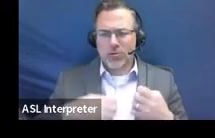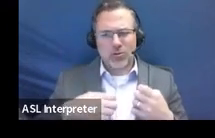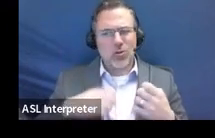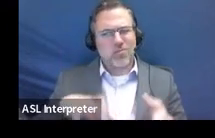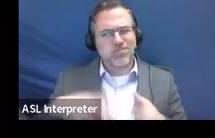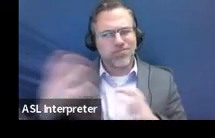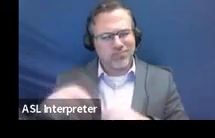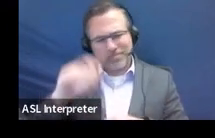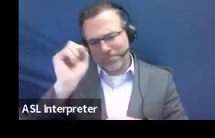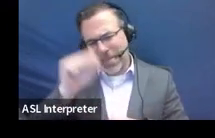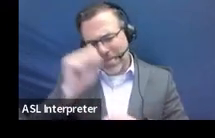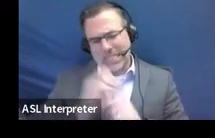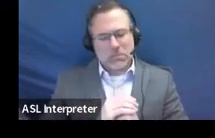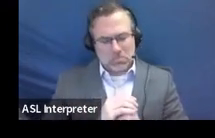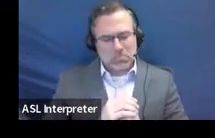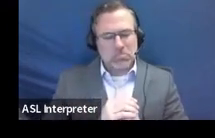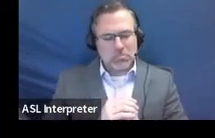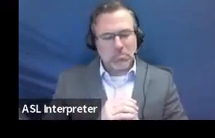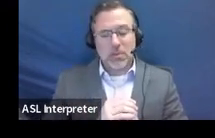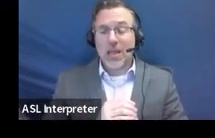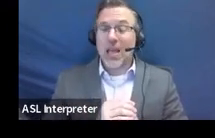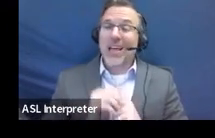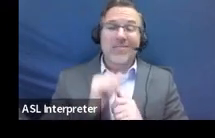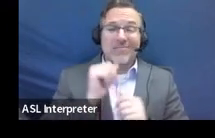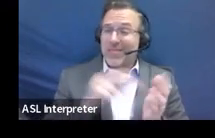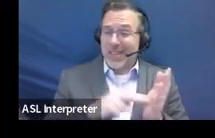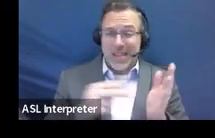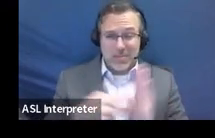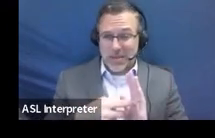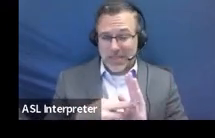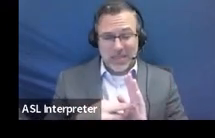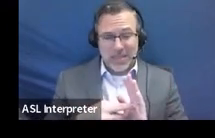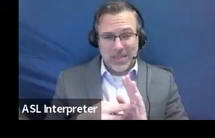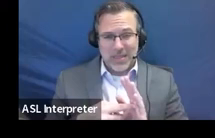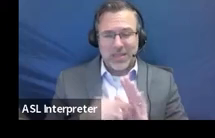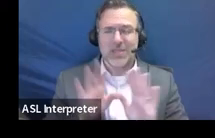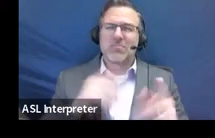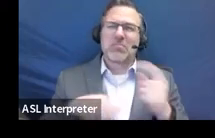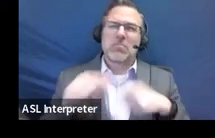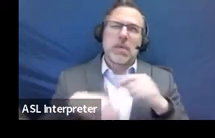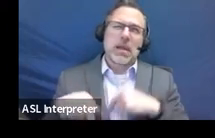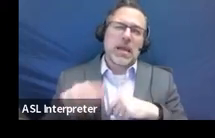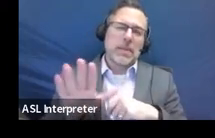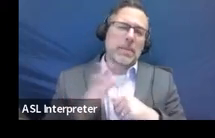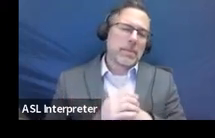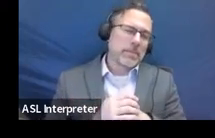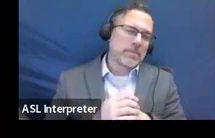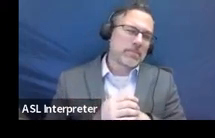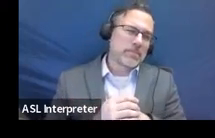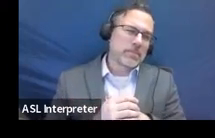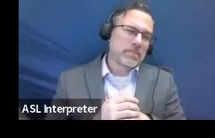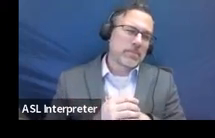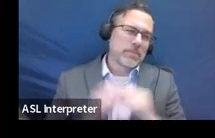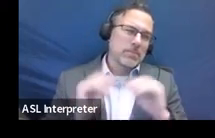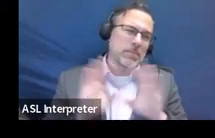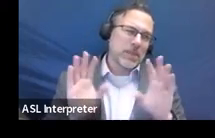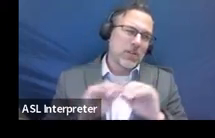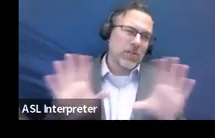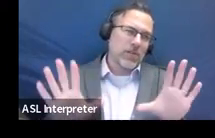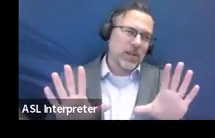that they, okay, I'm going to say this wrong. Hold on. So,